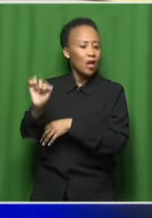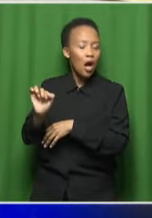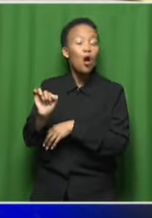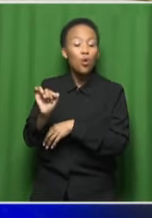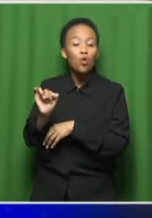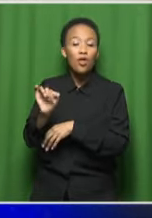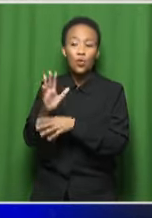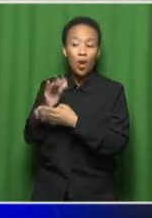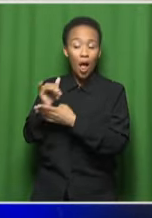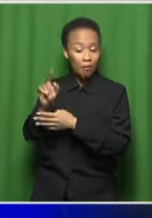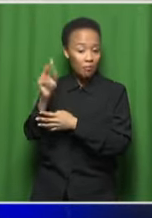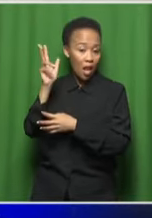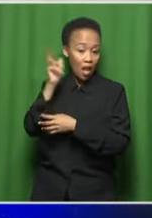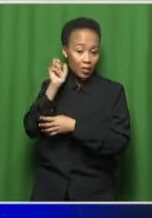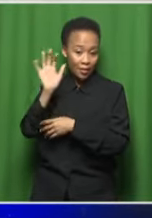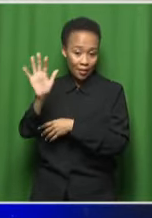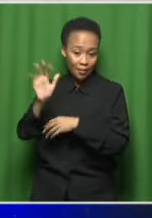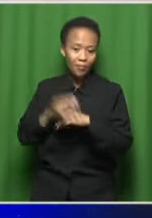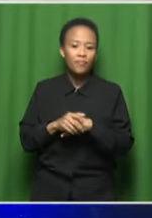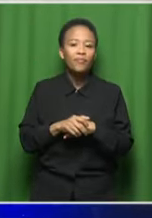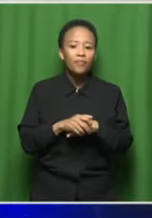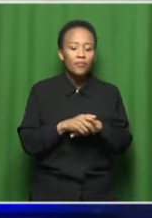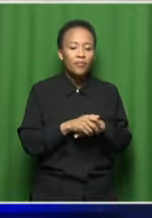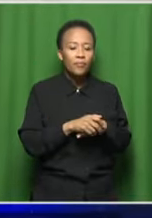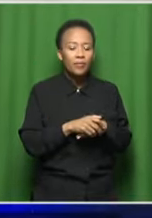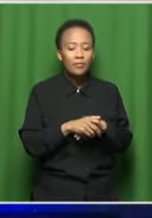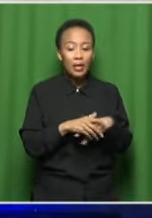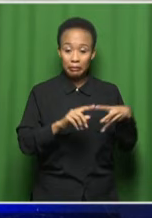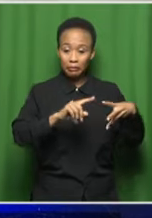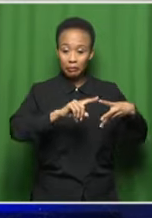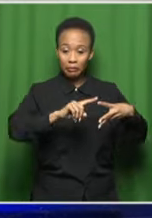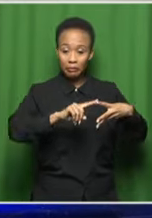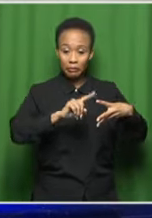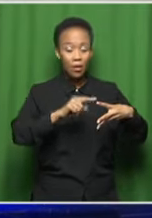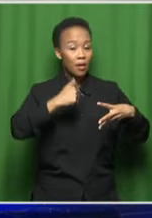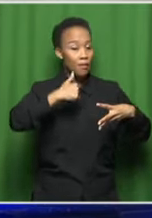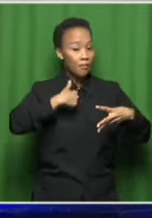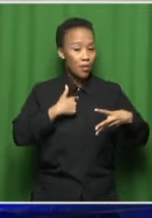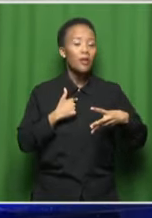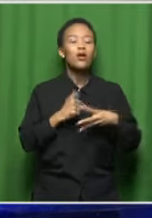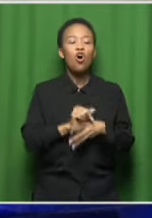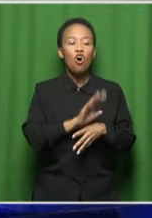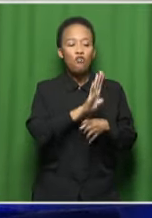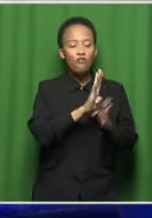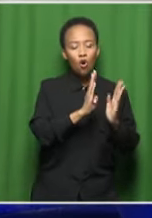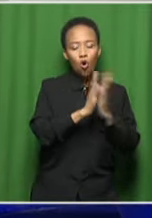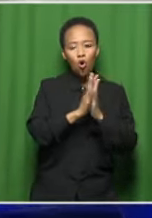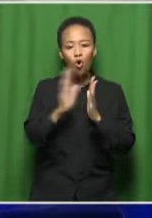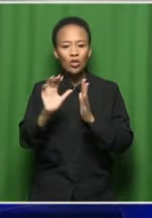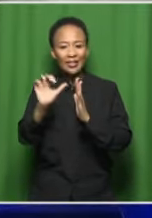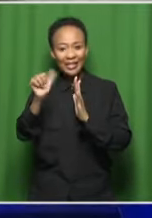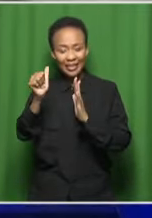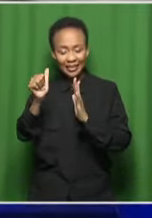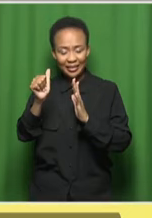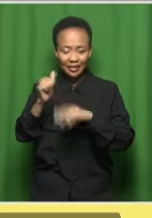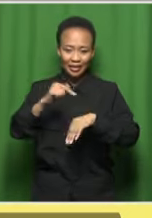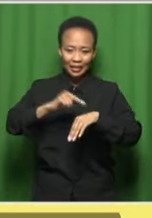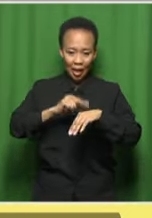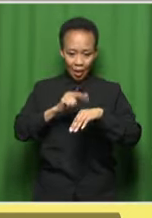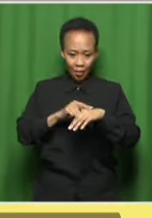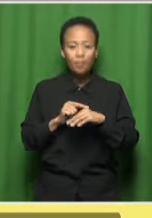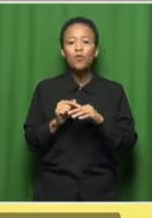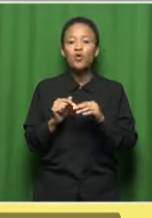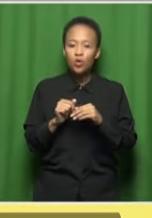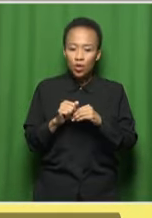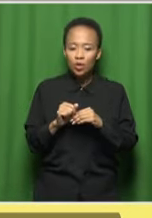I mean, in the context of radio, I think I do the 4 to 6 a.m. slot. I've done many slots on radio,